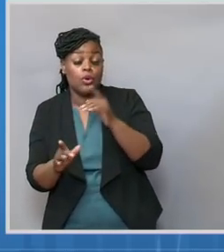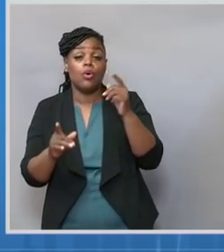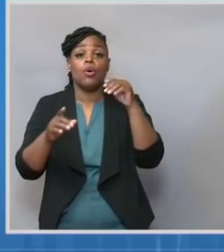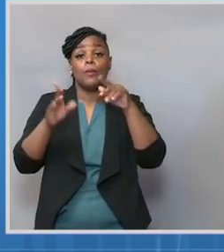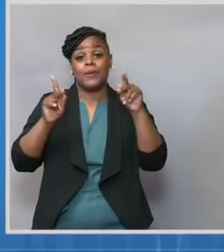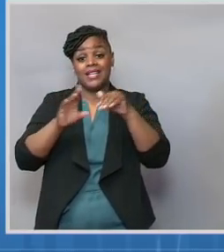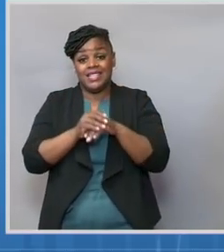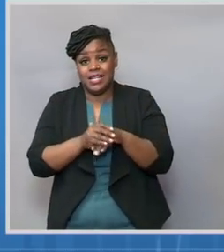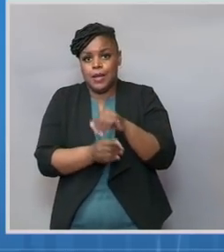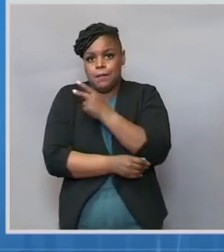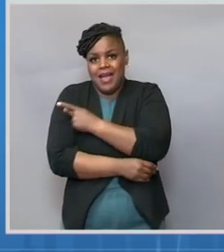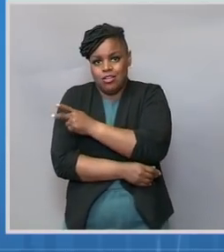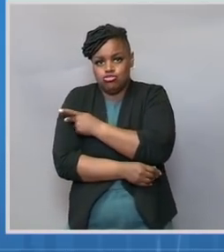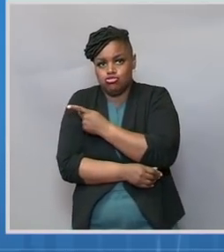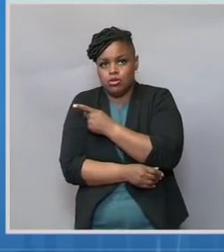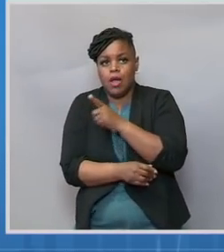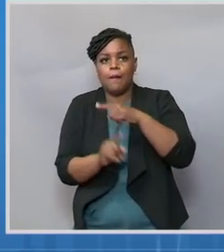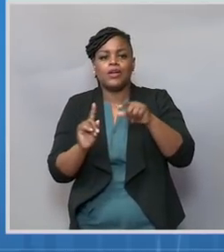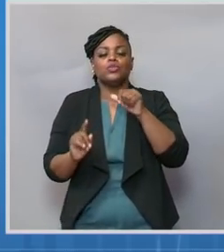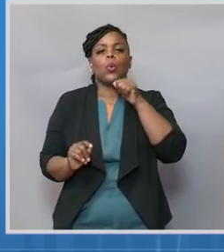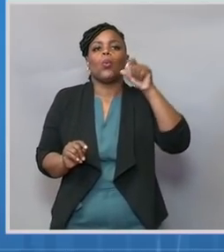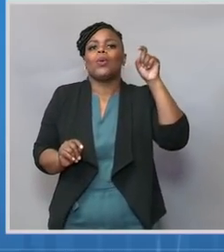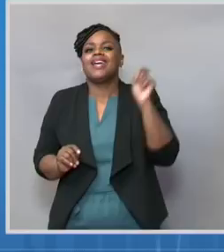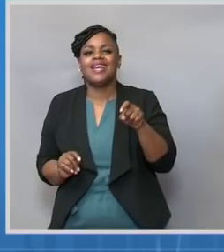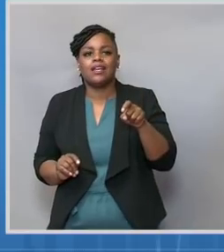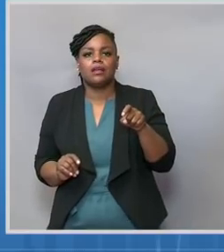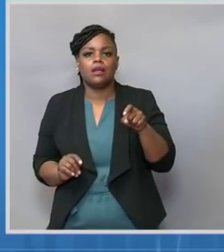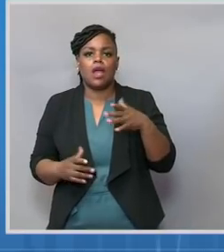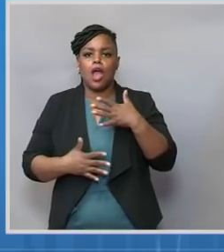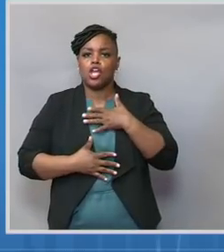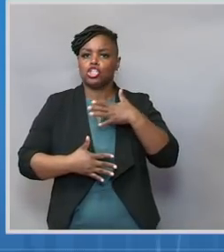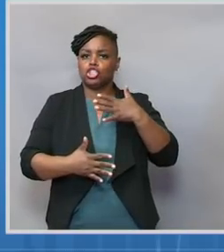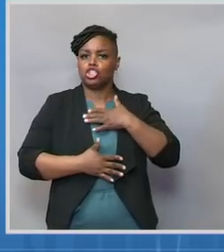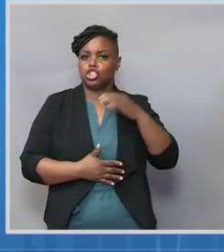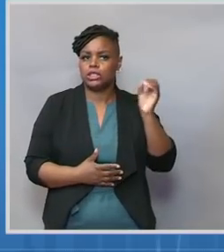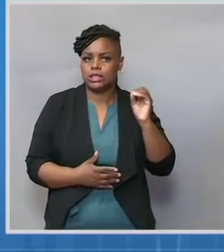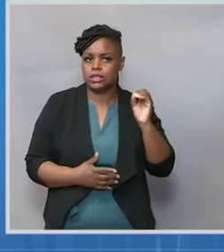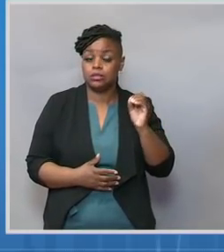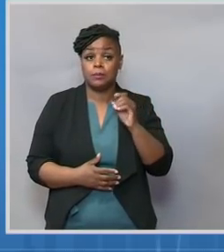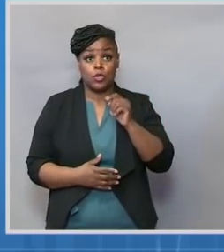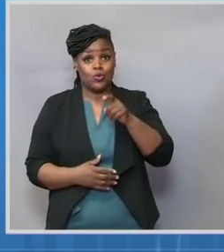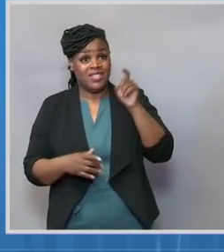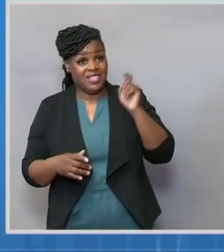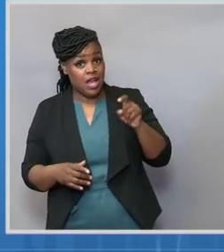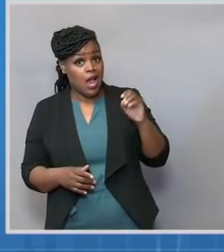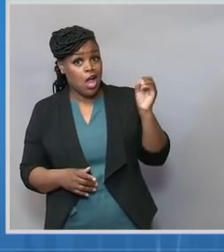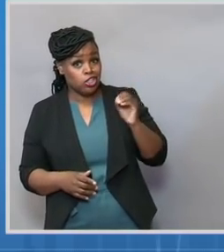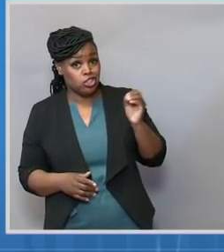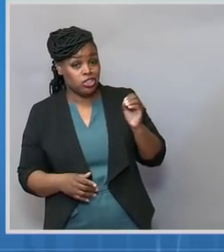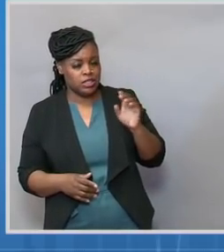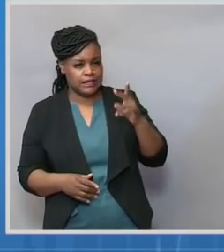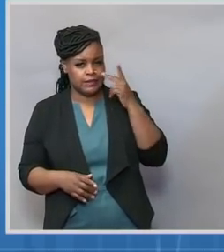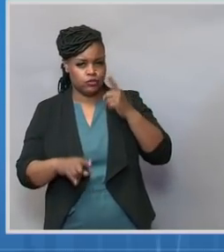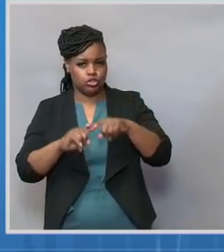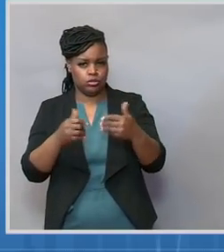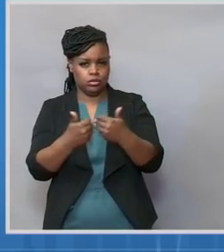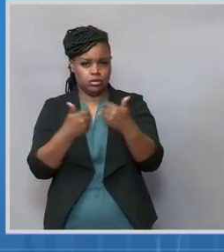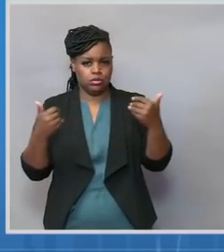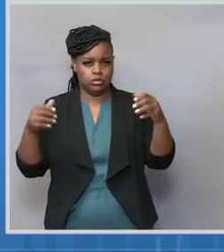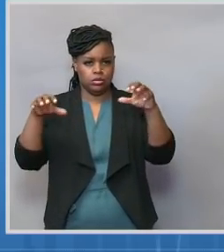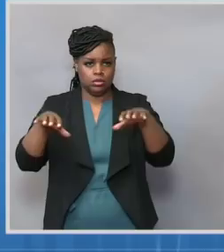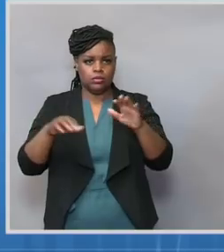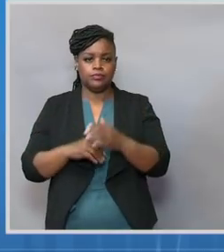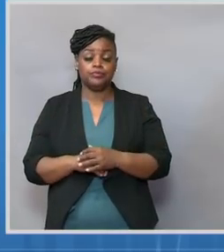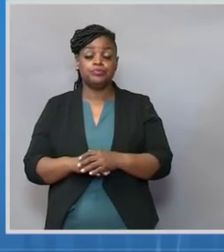supplemental oxygen, to those requiring supplemental oxygen, to those requiring high